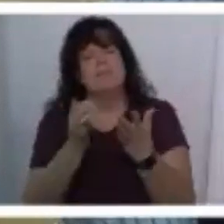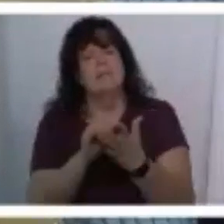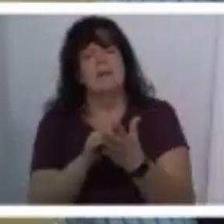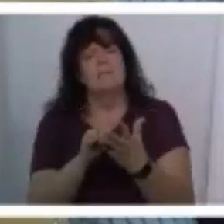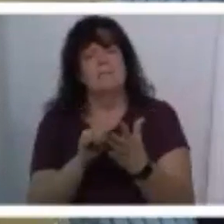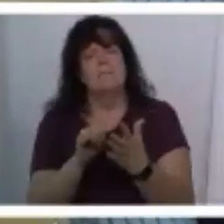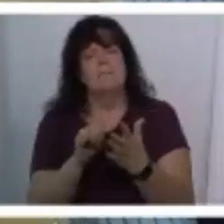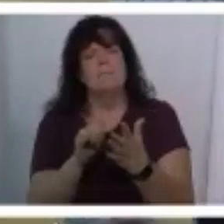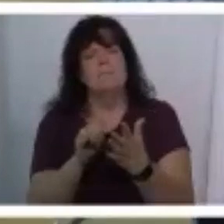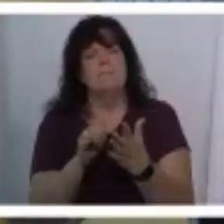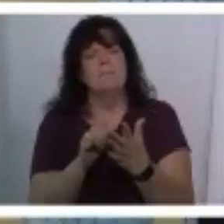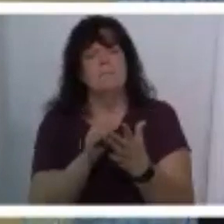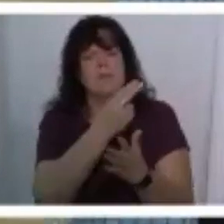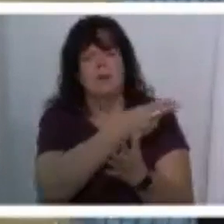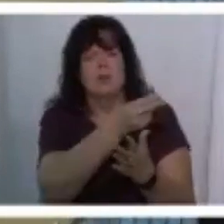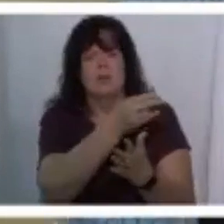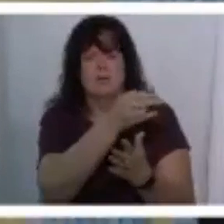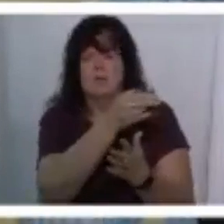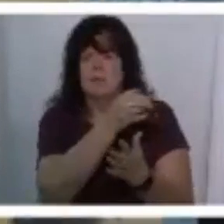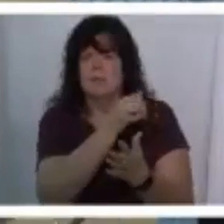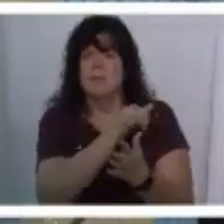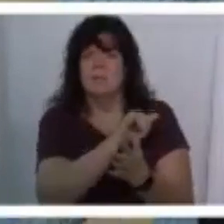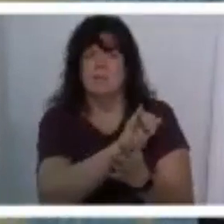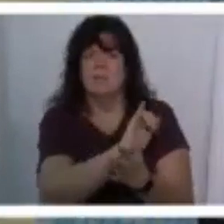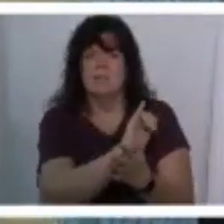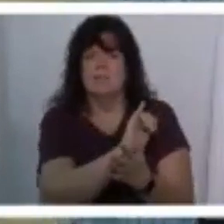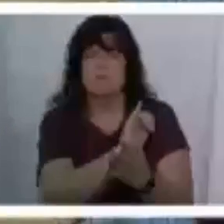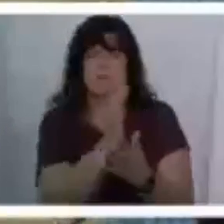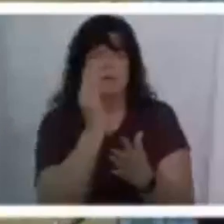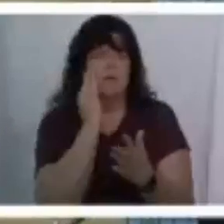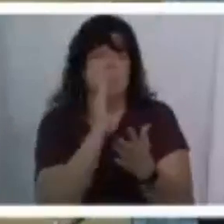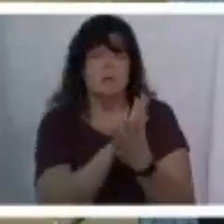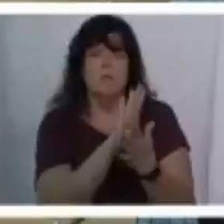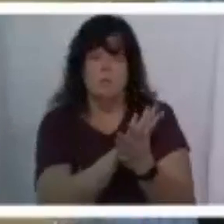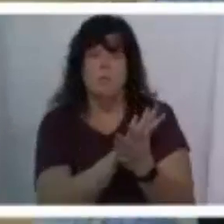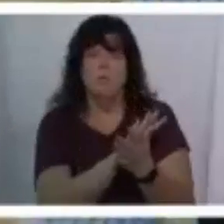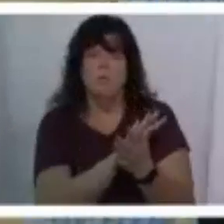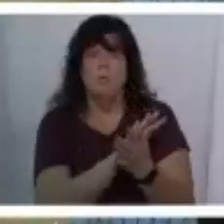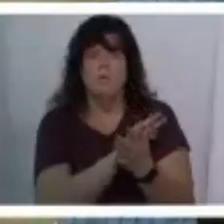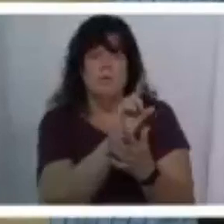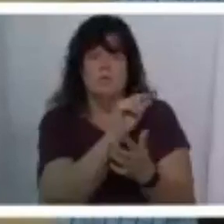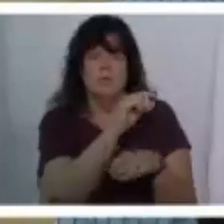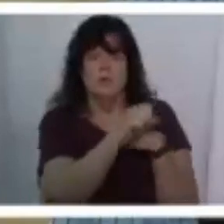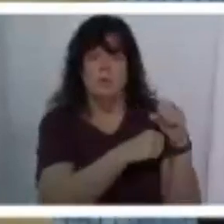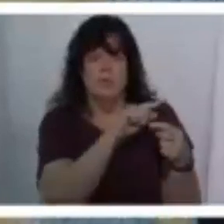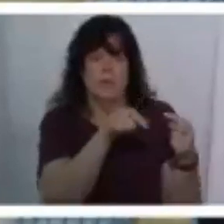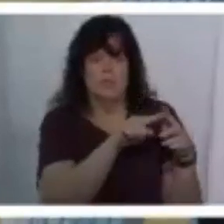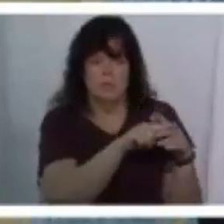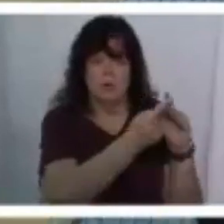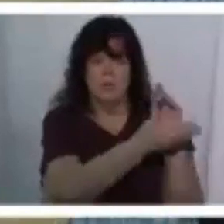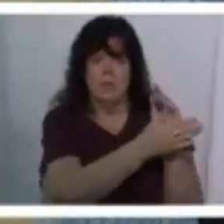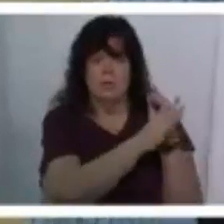uh heritage hall was still a relatively young school as independent schools go it was 20 years old when i arrived and